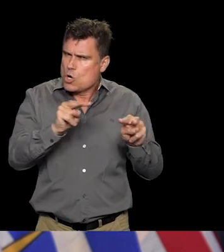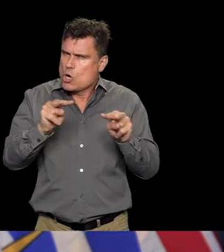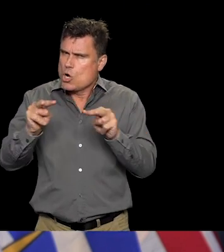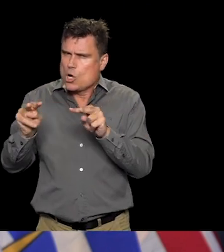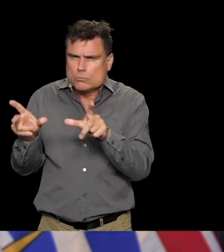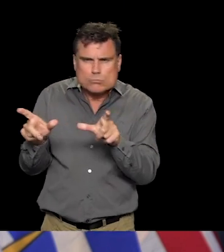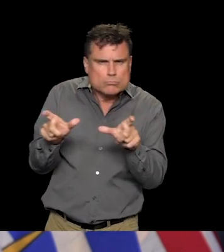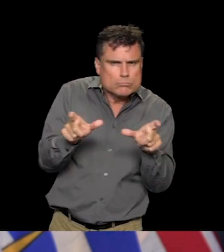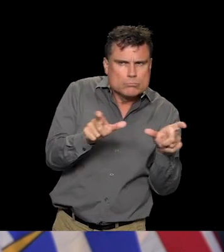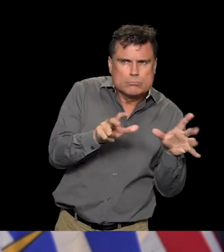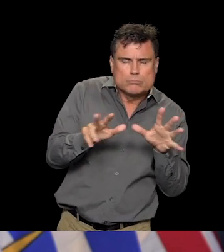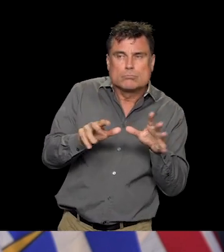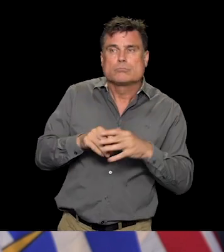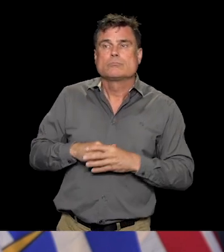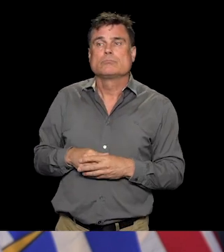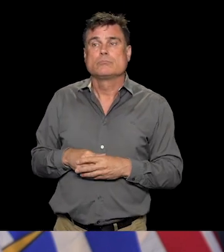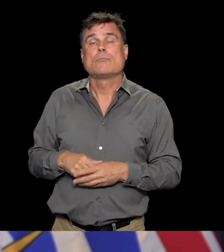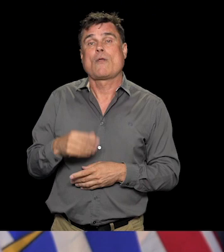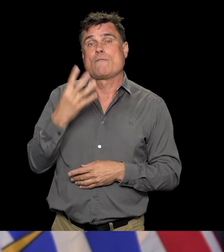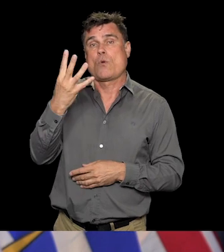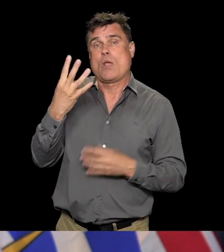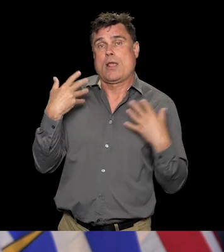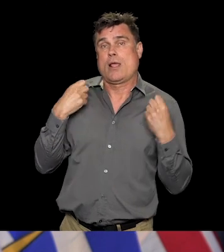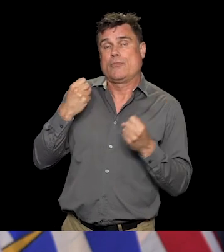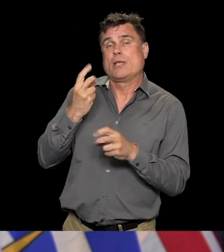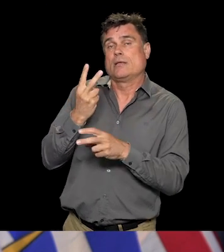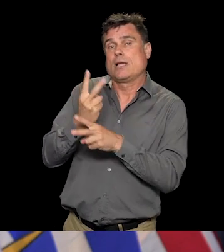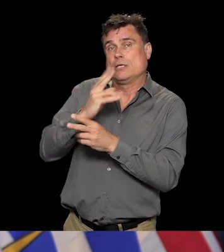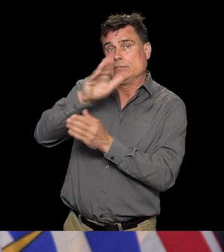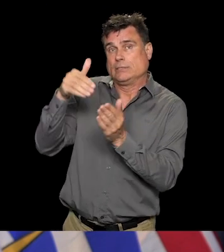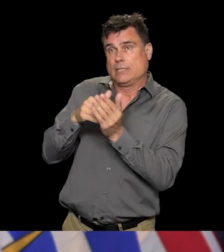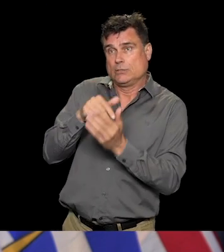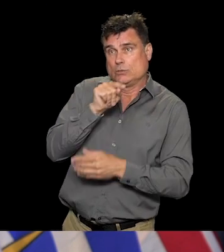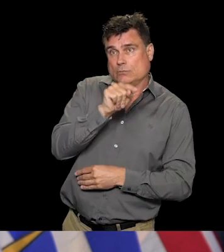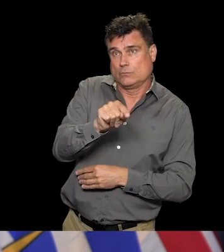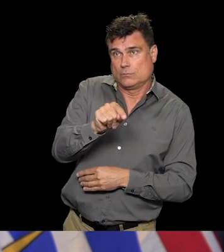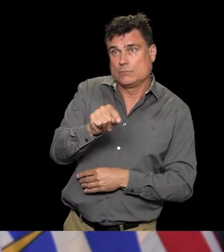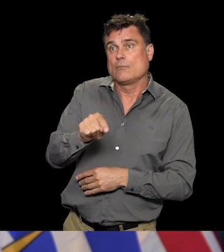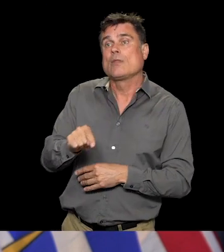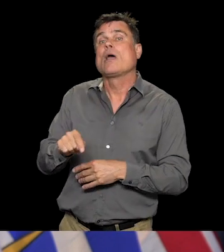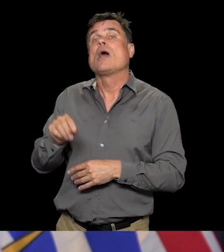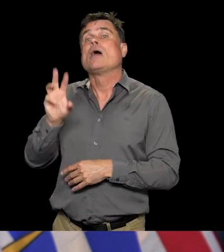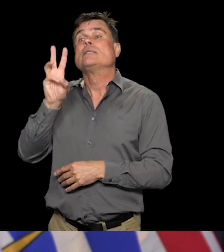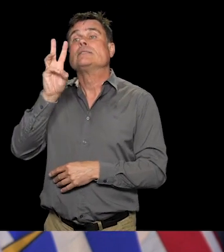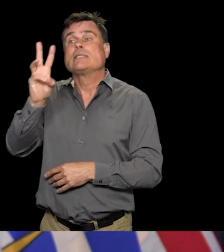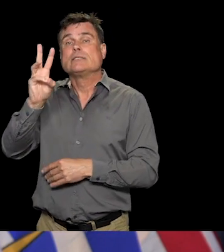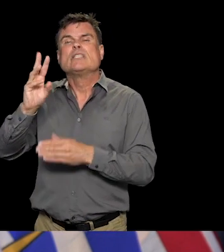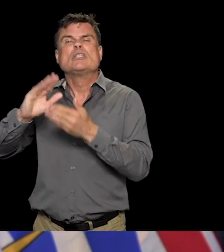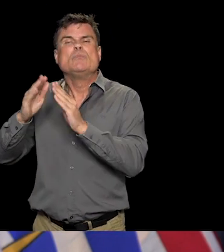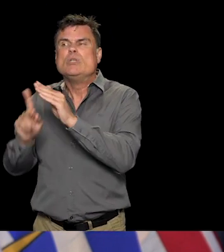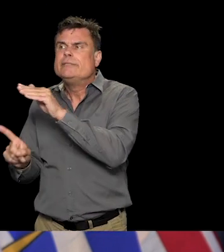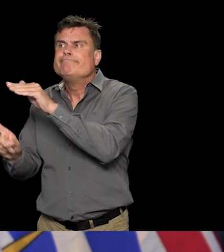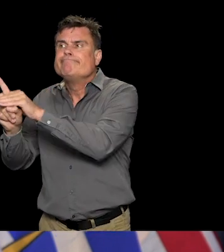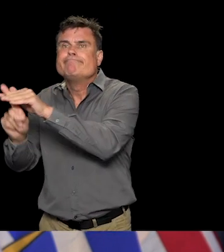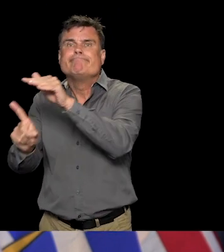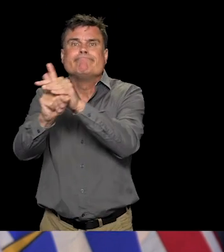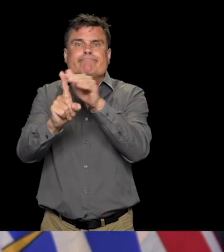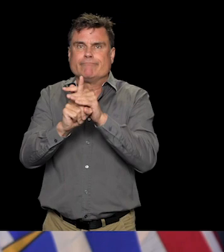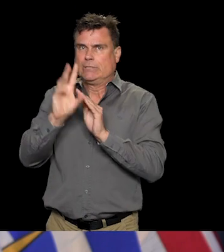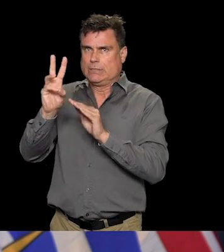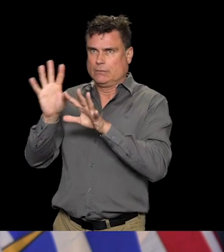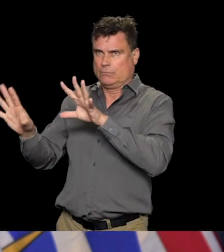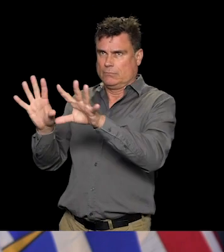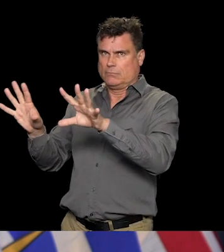183 active cases across the province, of whom 16 are hospitalized, four of whom are in critical